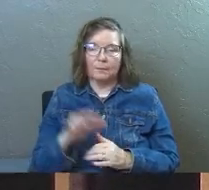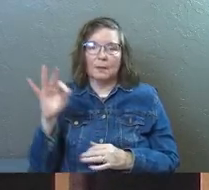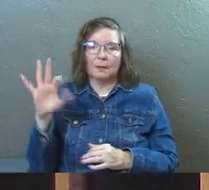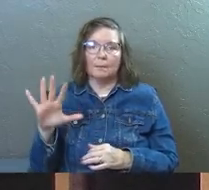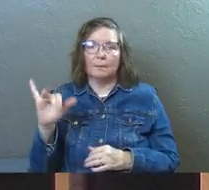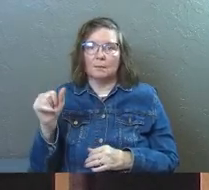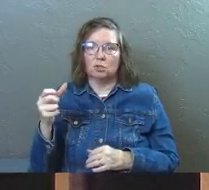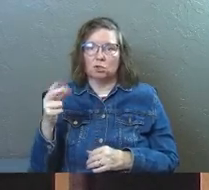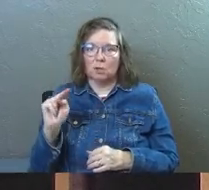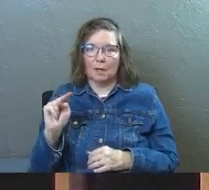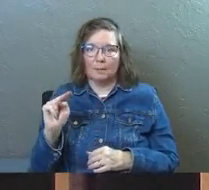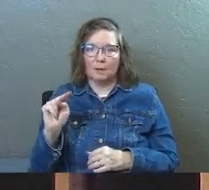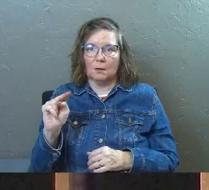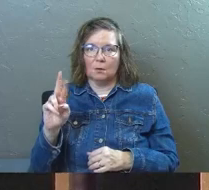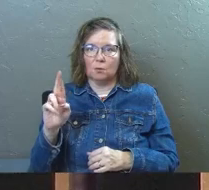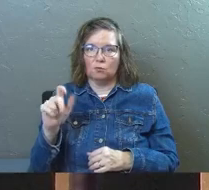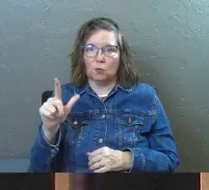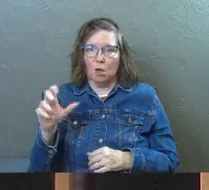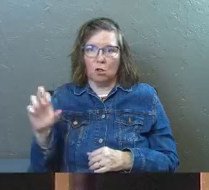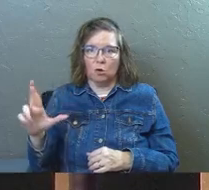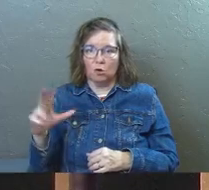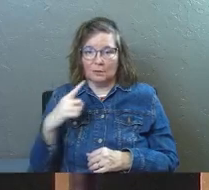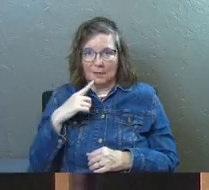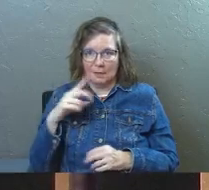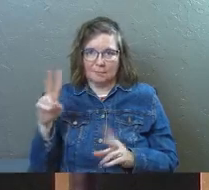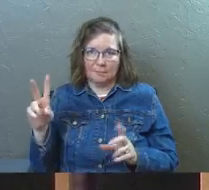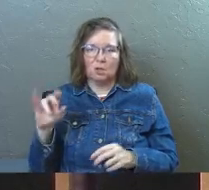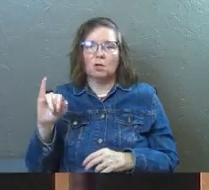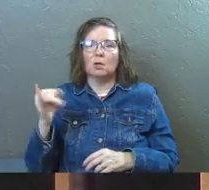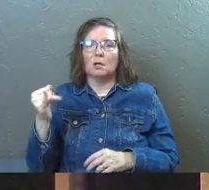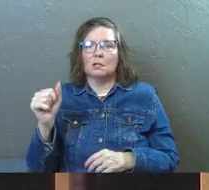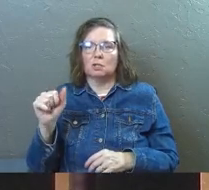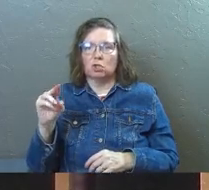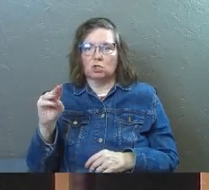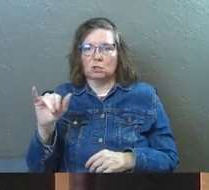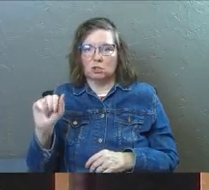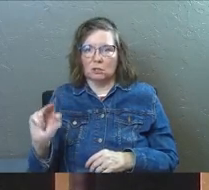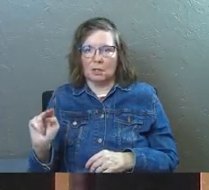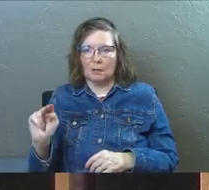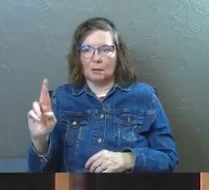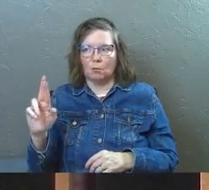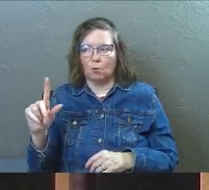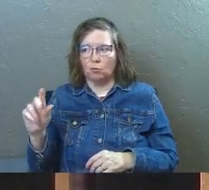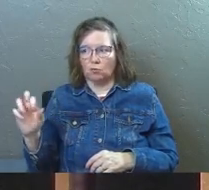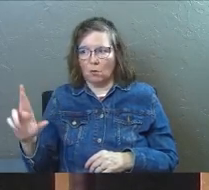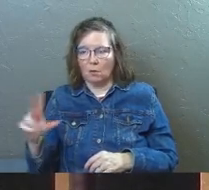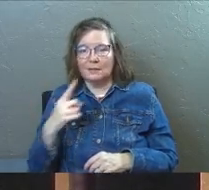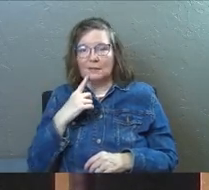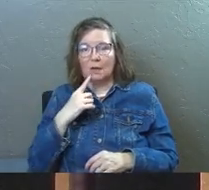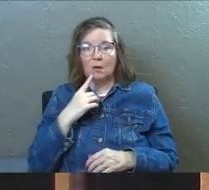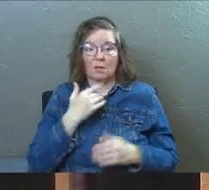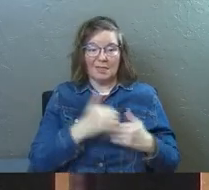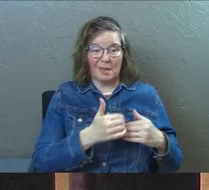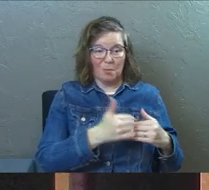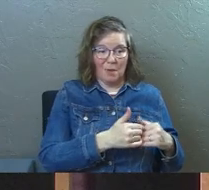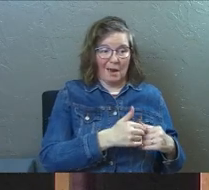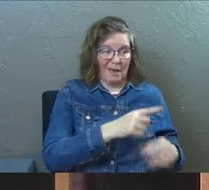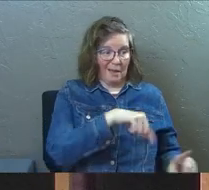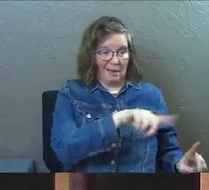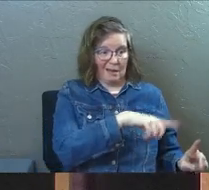Pastor Jamin Roller said it this way, or Jamin Roller said it this way. He says, all other breads will break you.